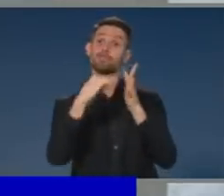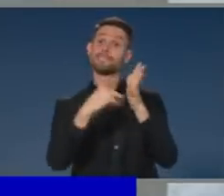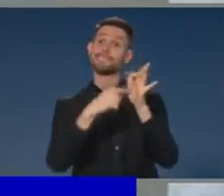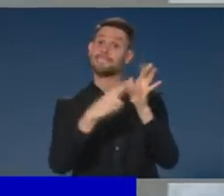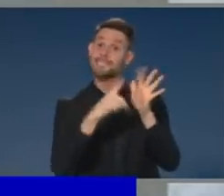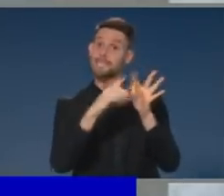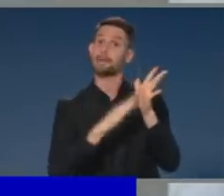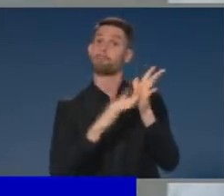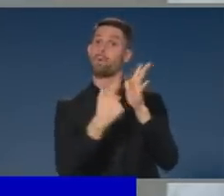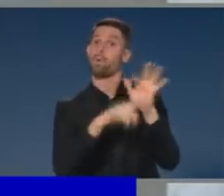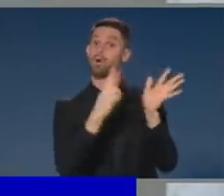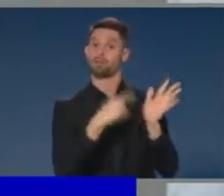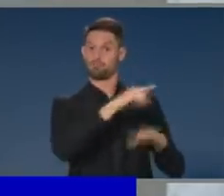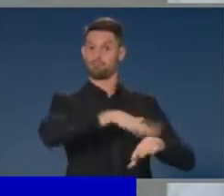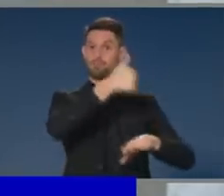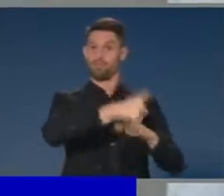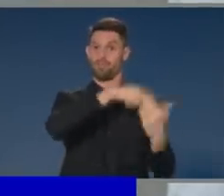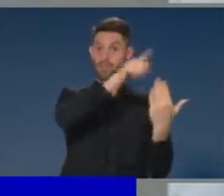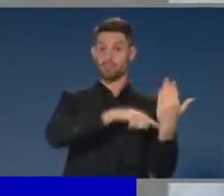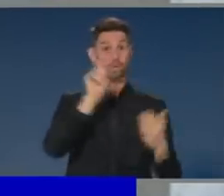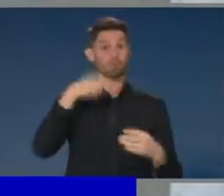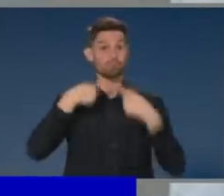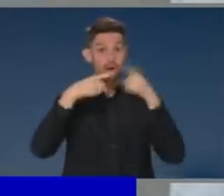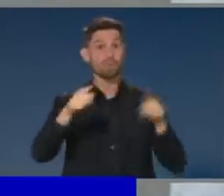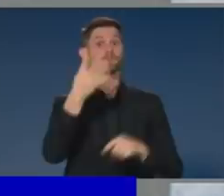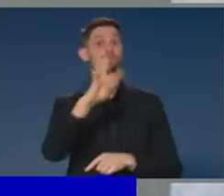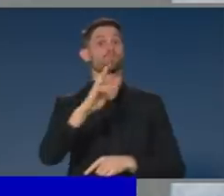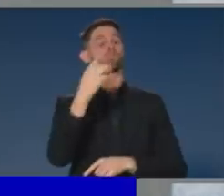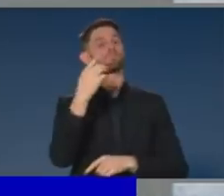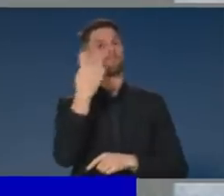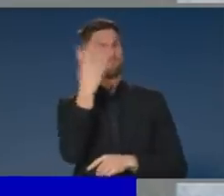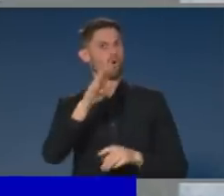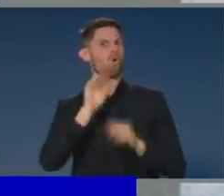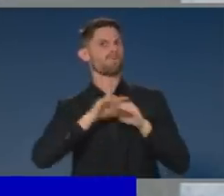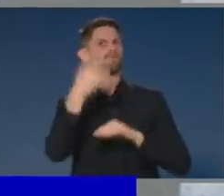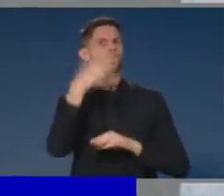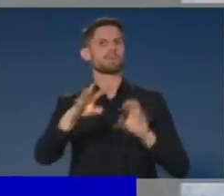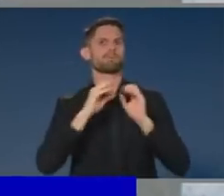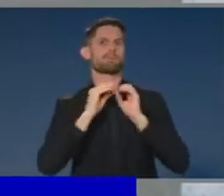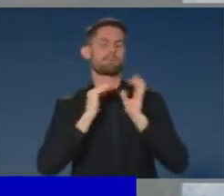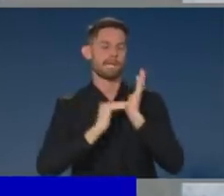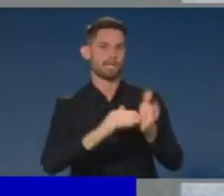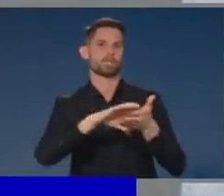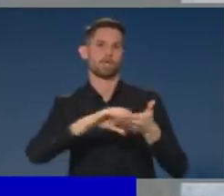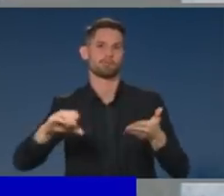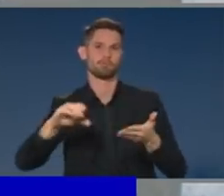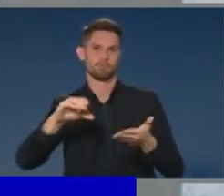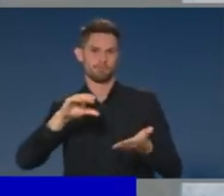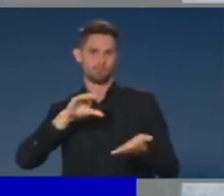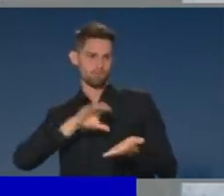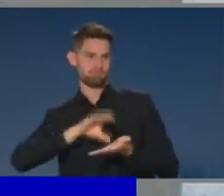and territories. And today, we are committing $48.1 million in additional support for the implementation